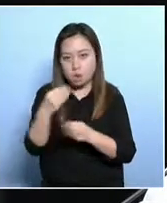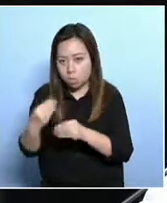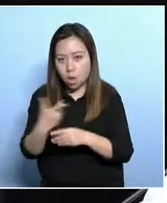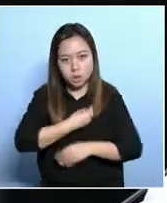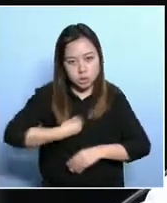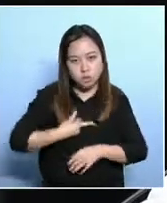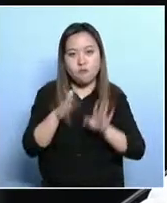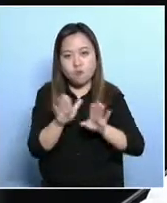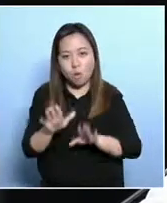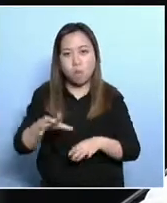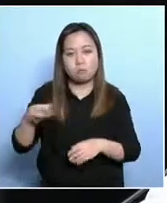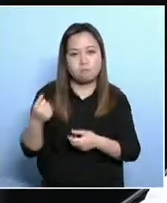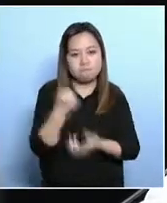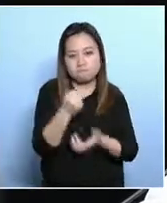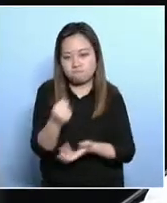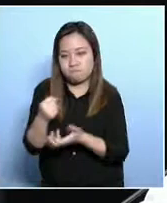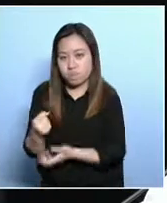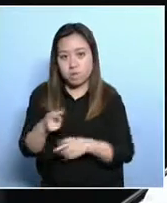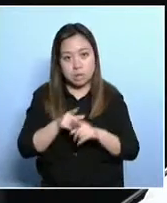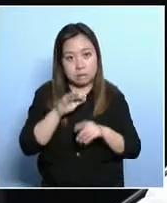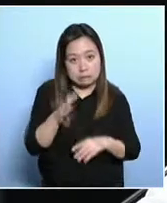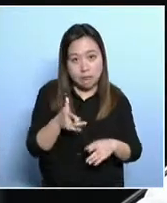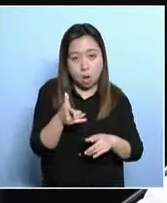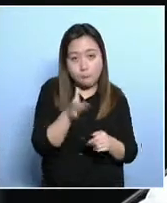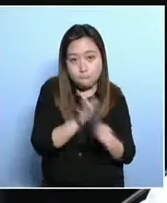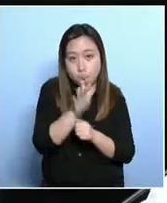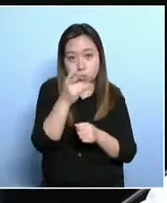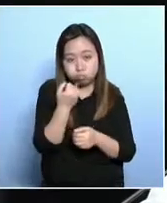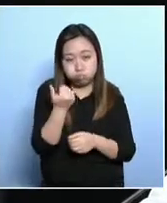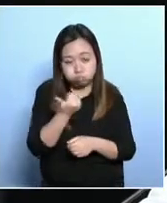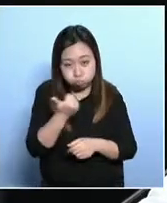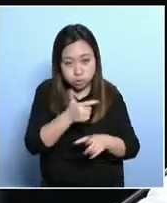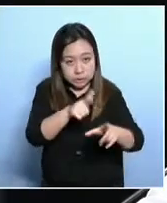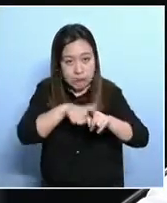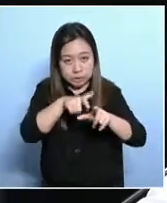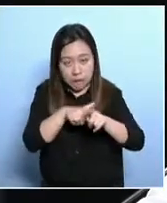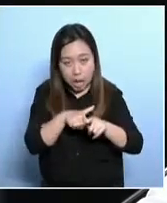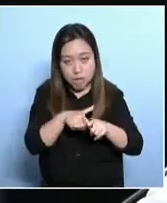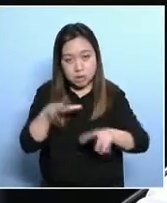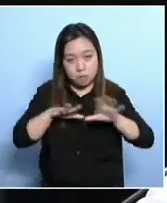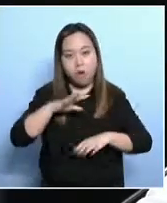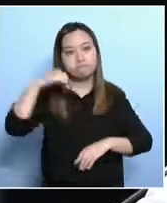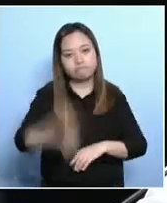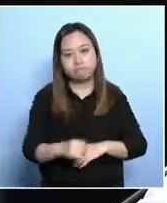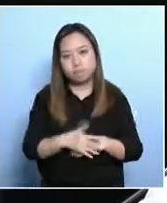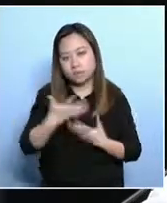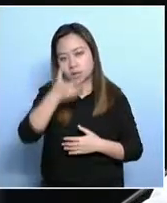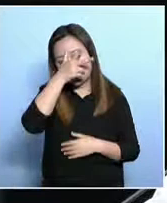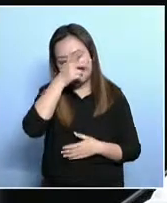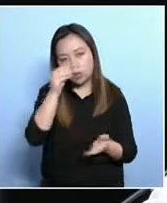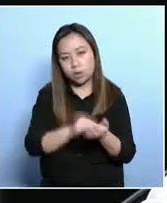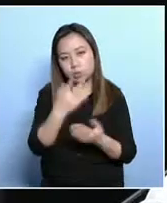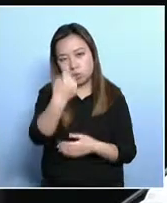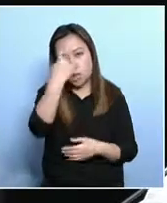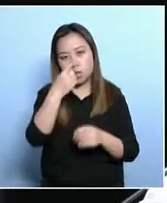of the government's resources are spent on social welfare and education. It will not